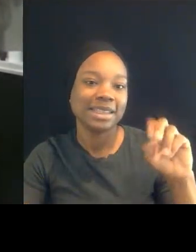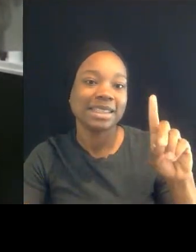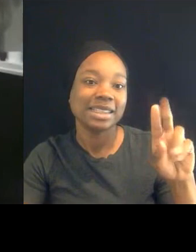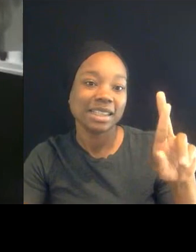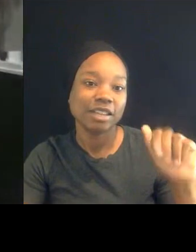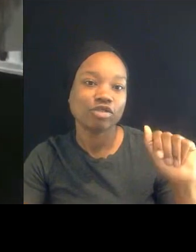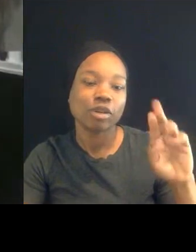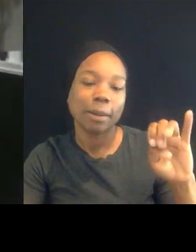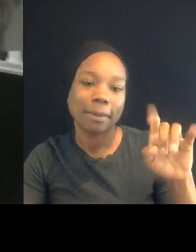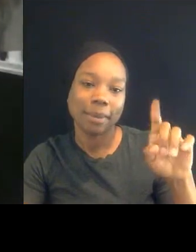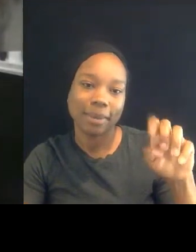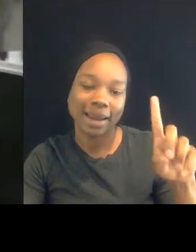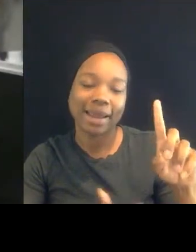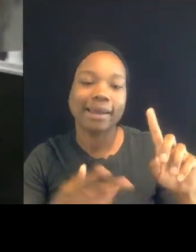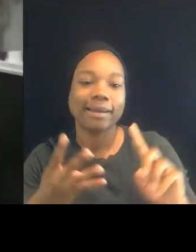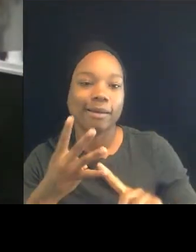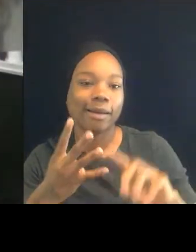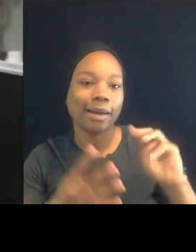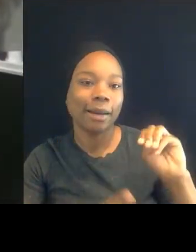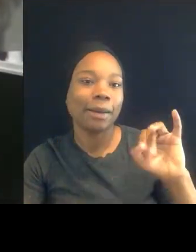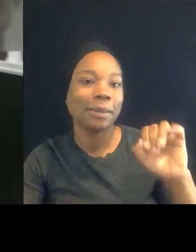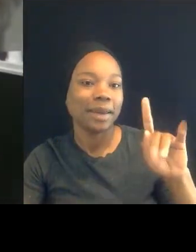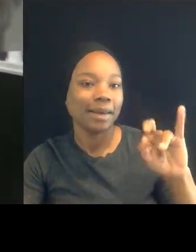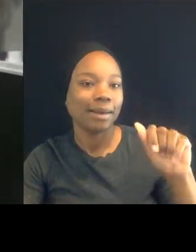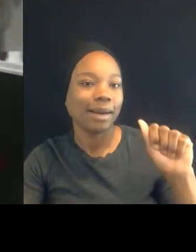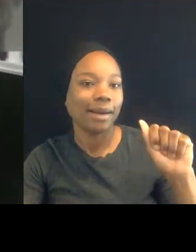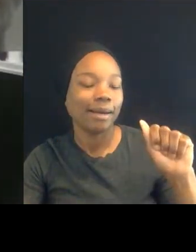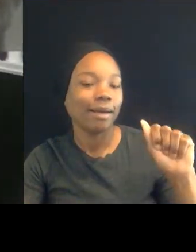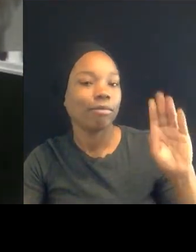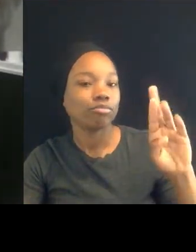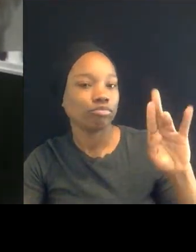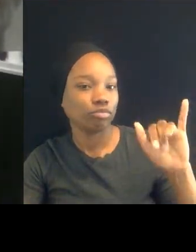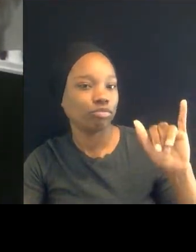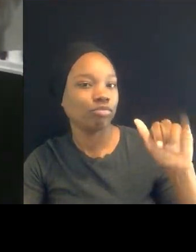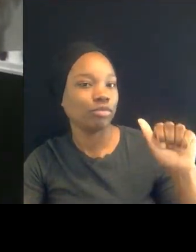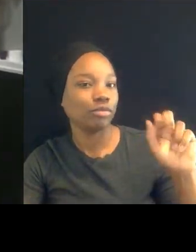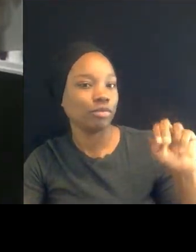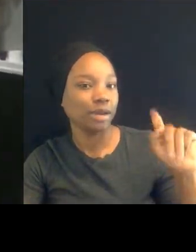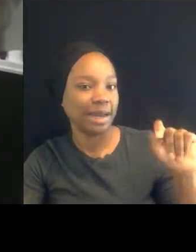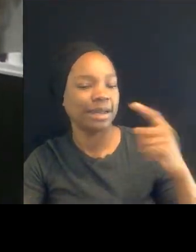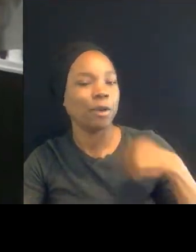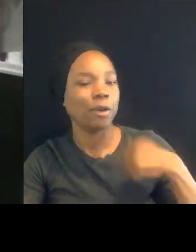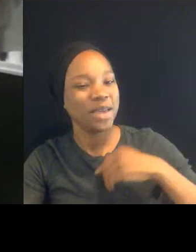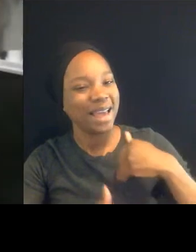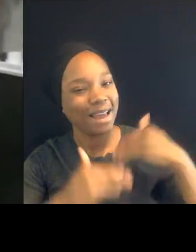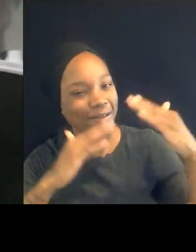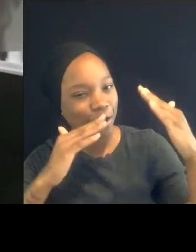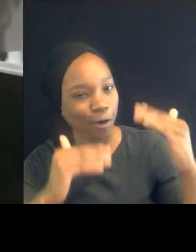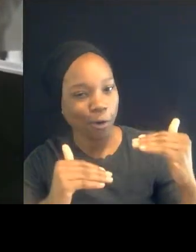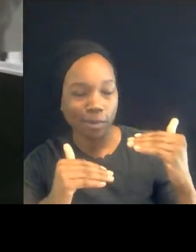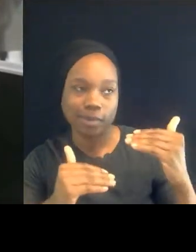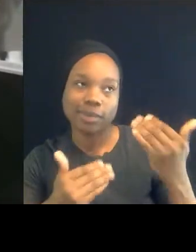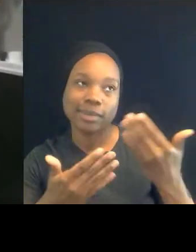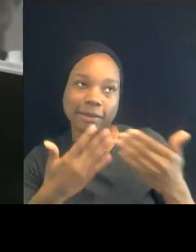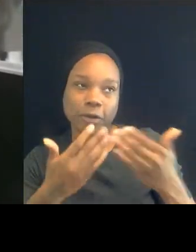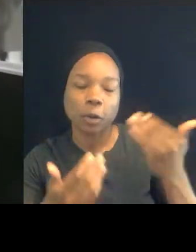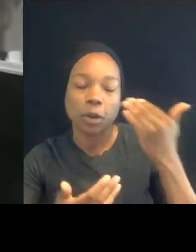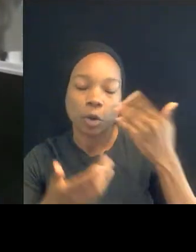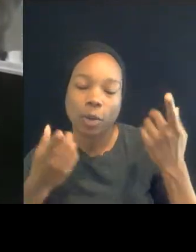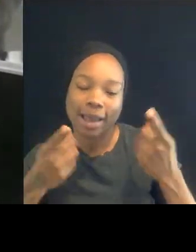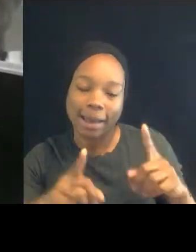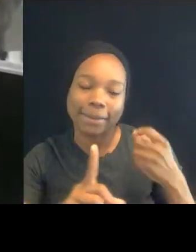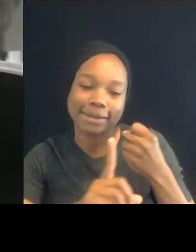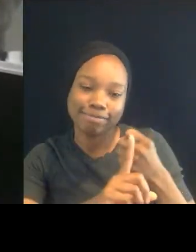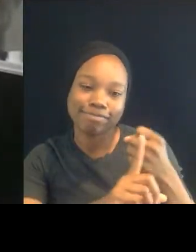And we have that hope. And that's what church, or that's what faith institutions are supposed to do, which is to inject